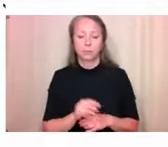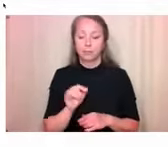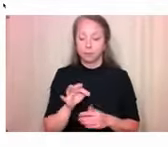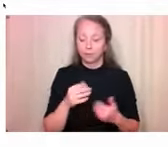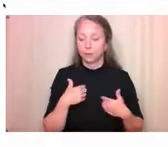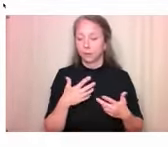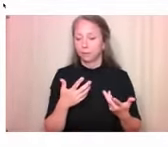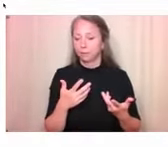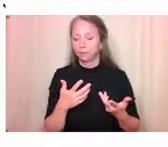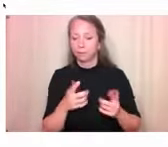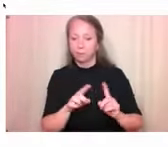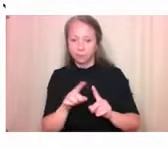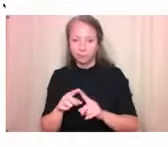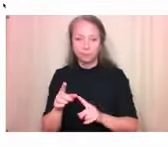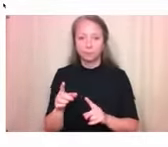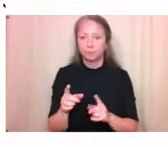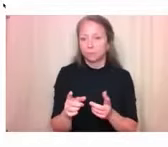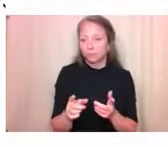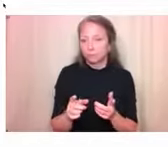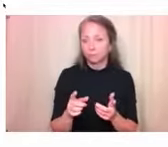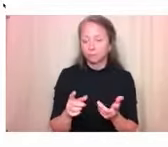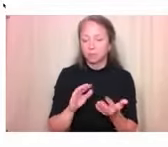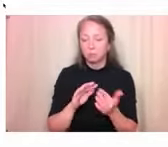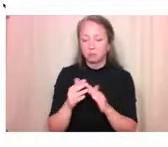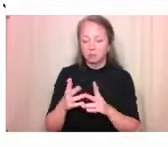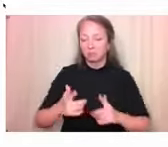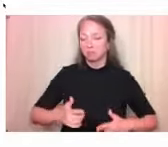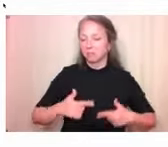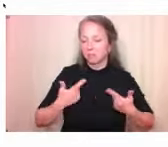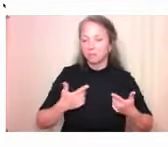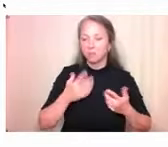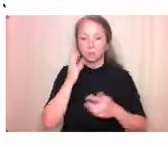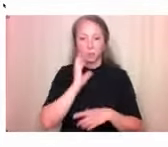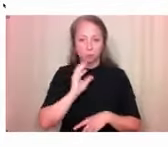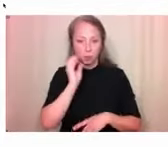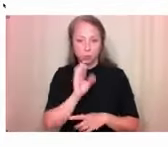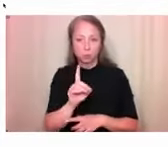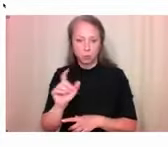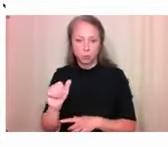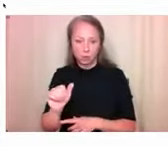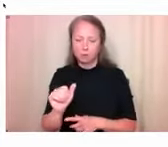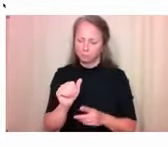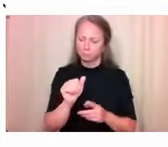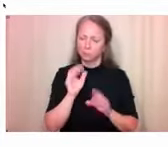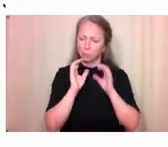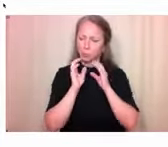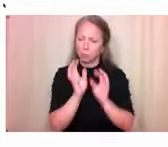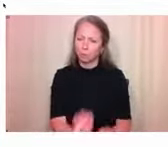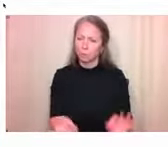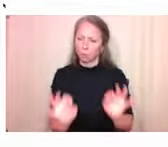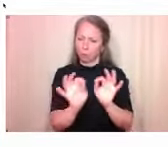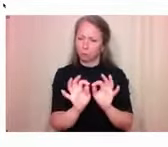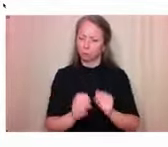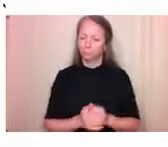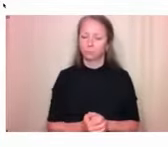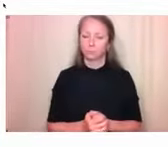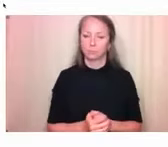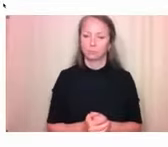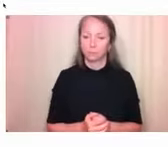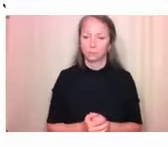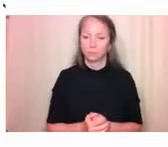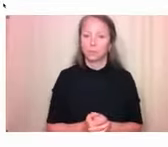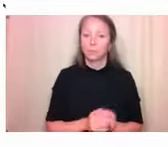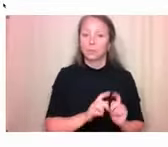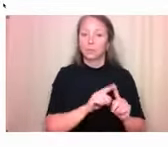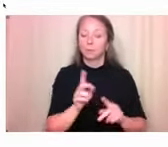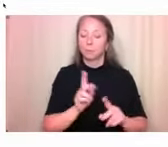received really great feedback from some community members who feel that the information that is shared on the Candid Access map